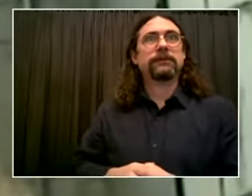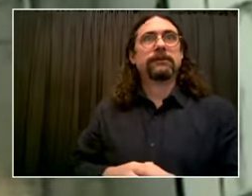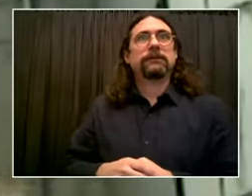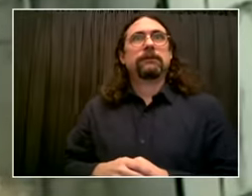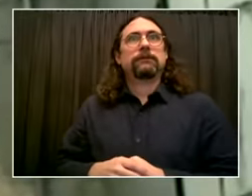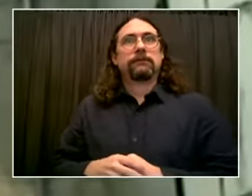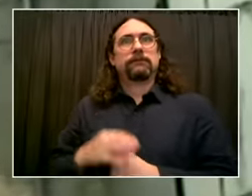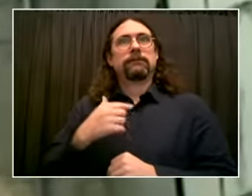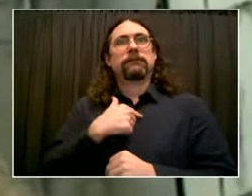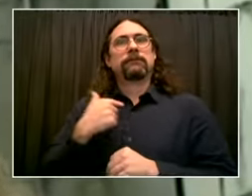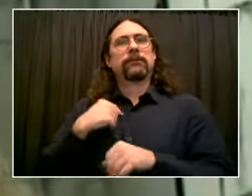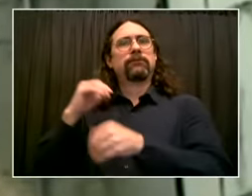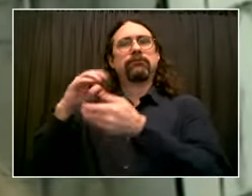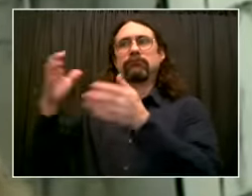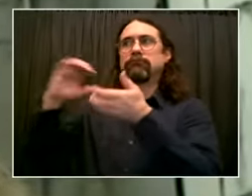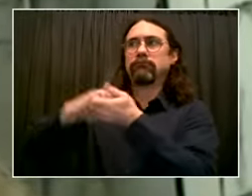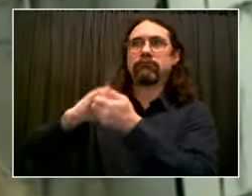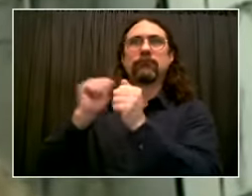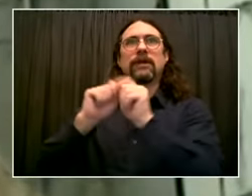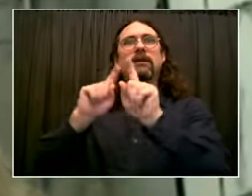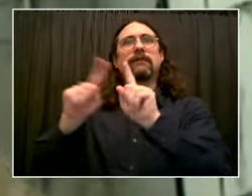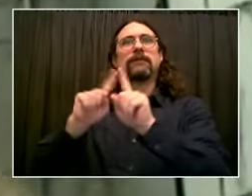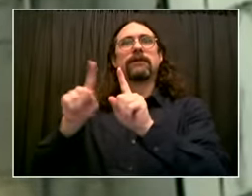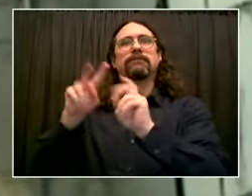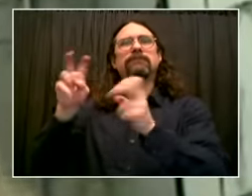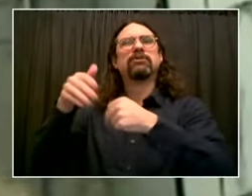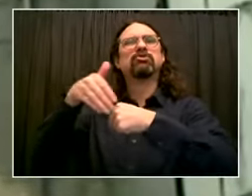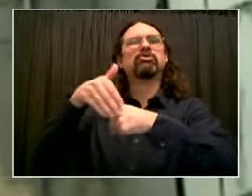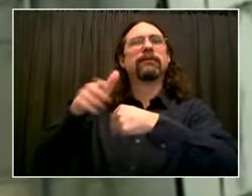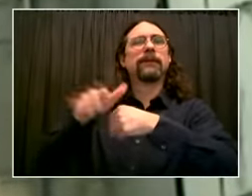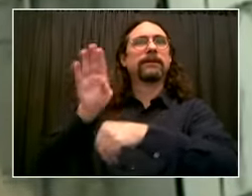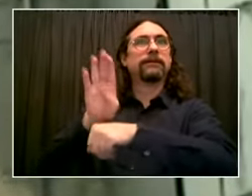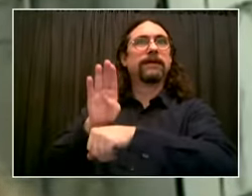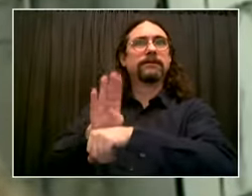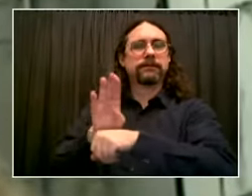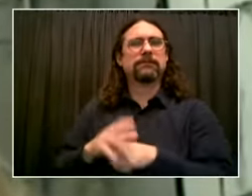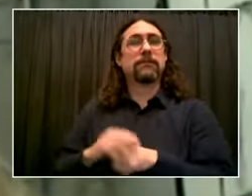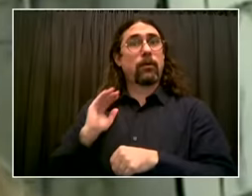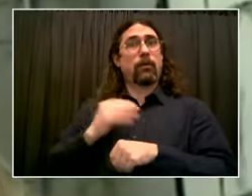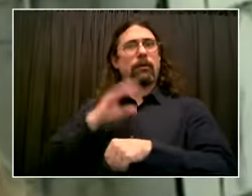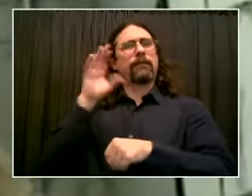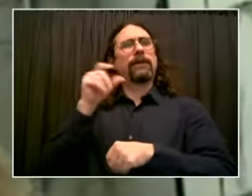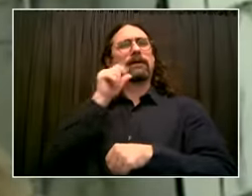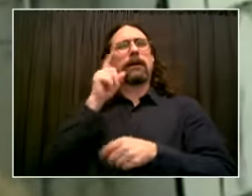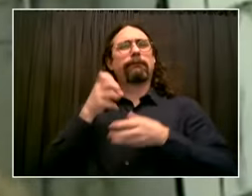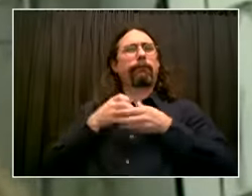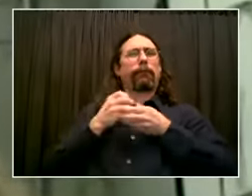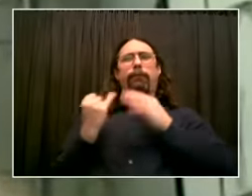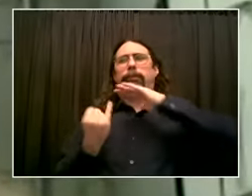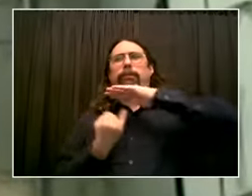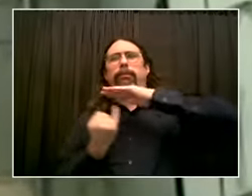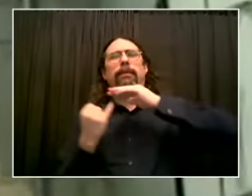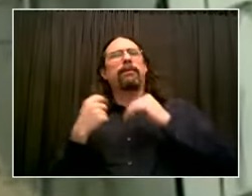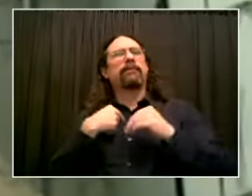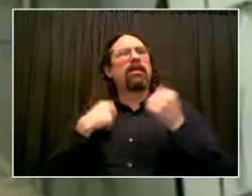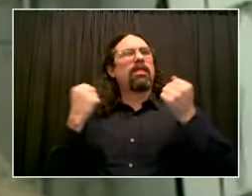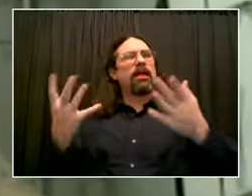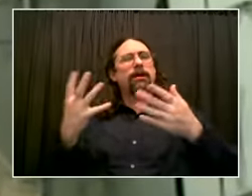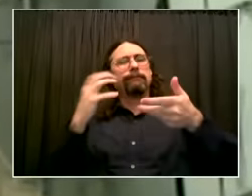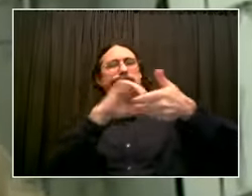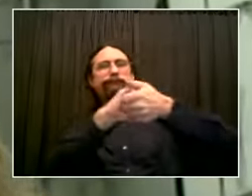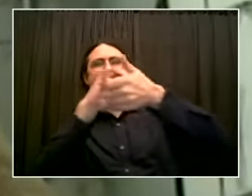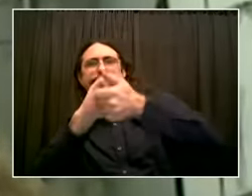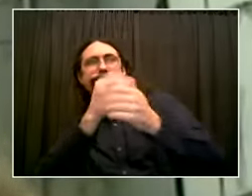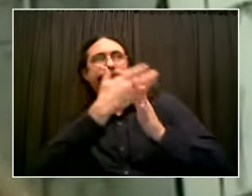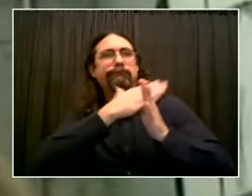of 5G and broadband? I'm pretty sure a seafood company might not be the first thing that comes to mind. I'm also pretty sure that Hunts Point here in the